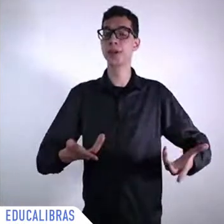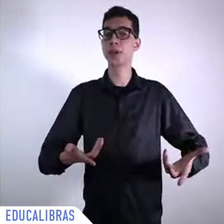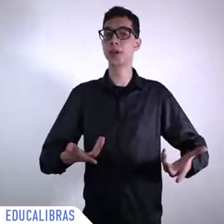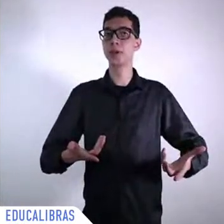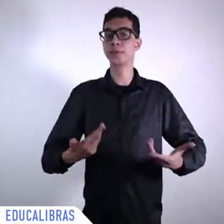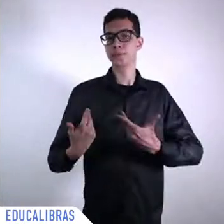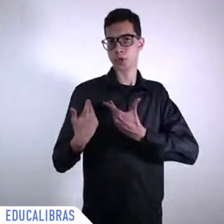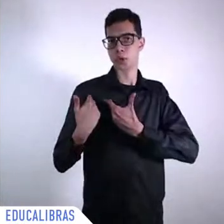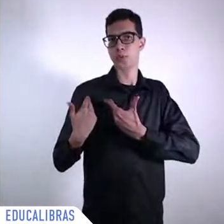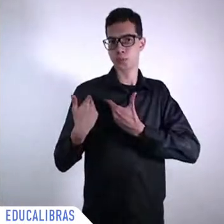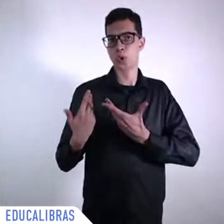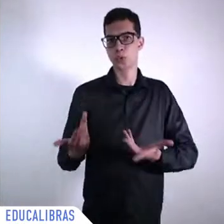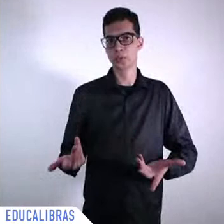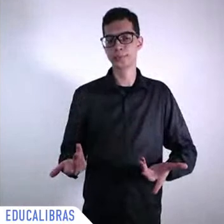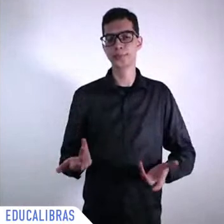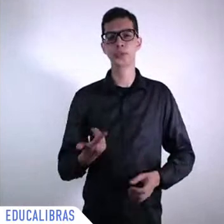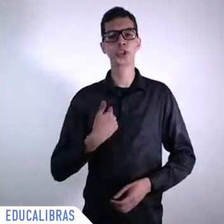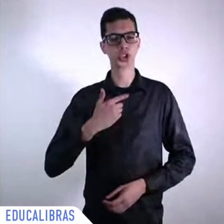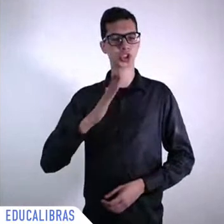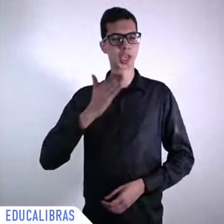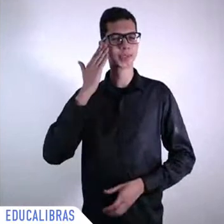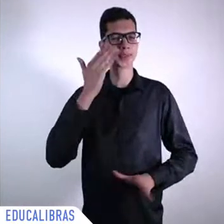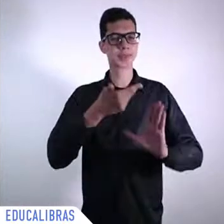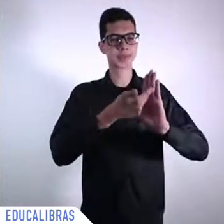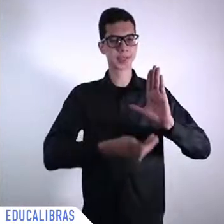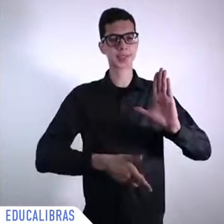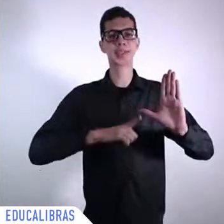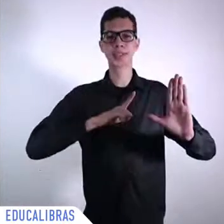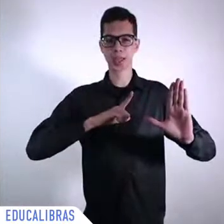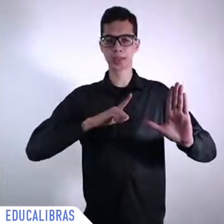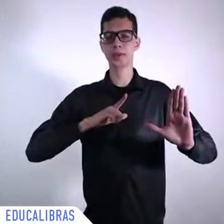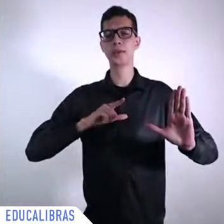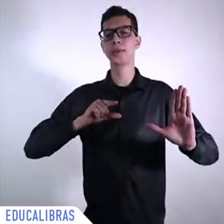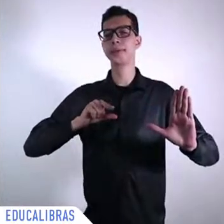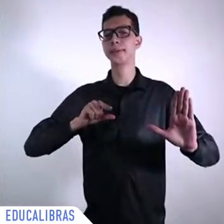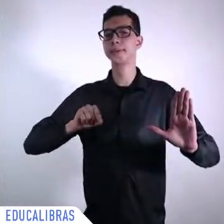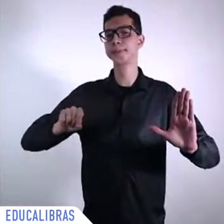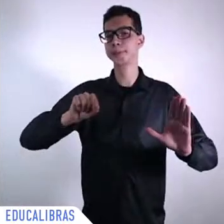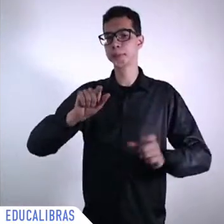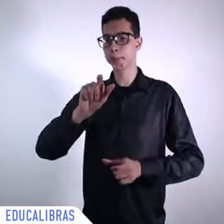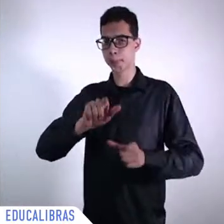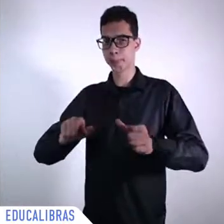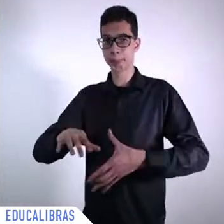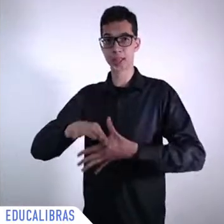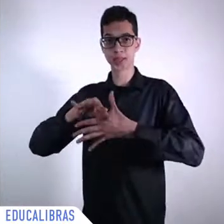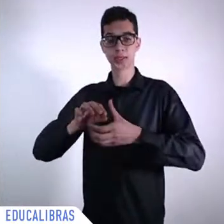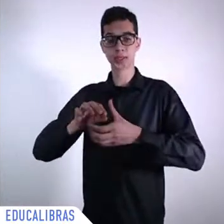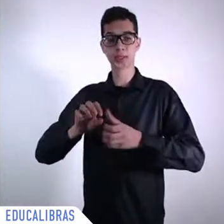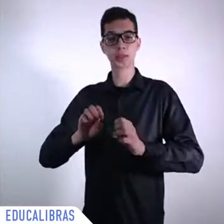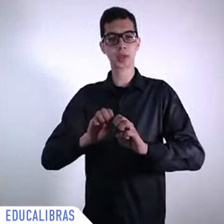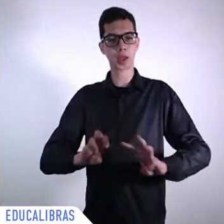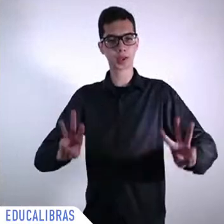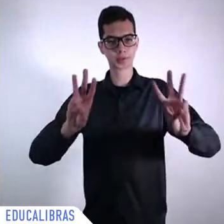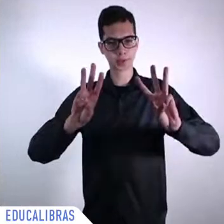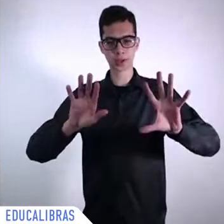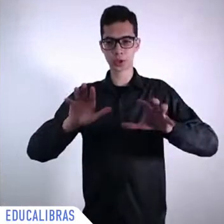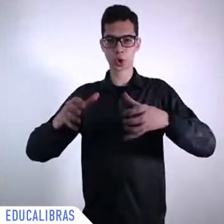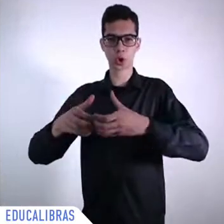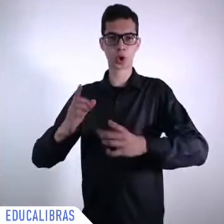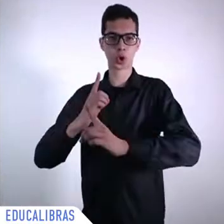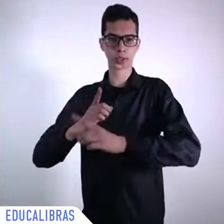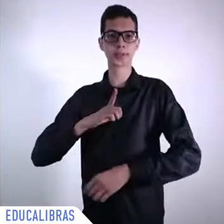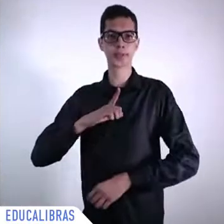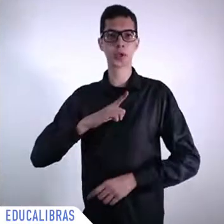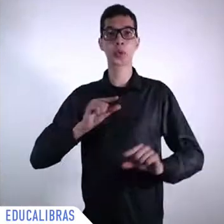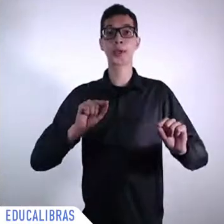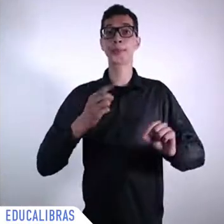General of the United Nations Ban Ki-moon and there were three paragraphs that were related to science rather to